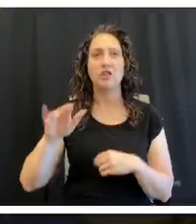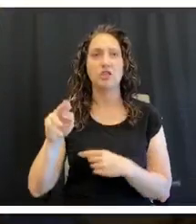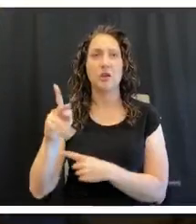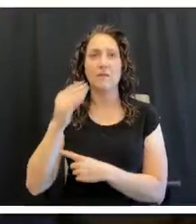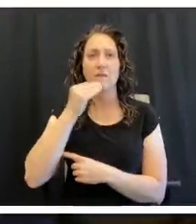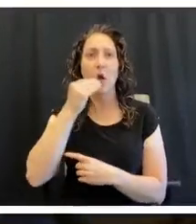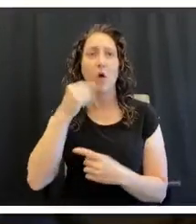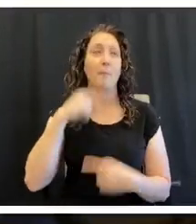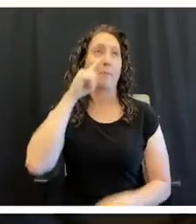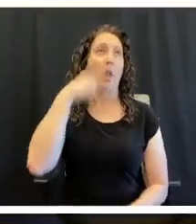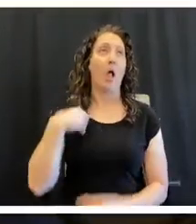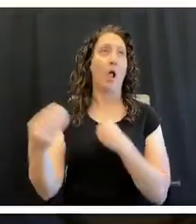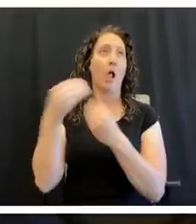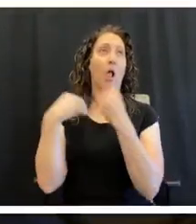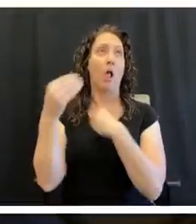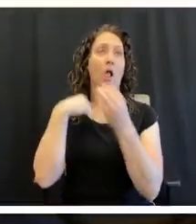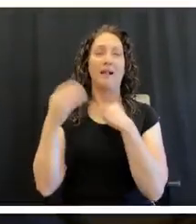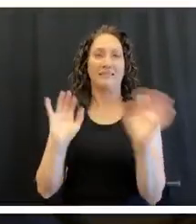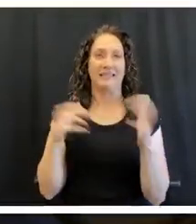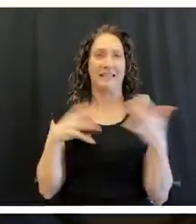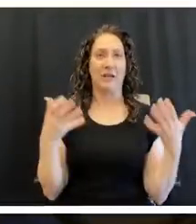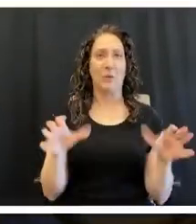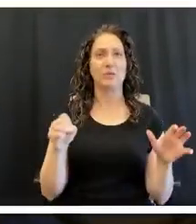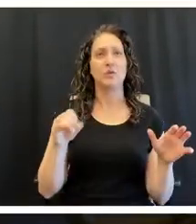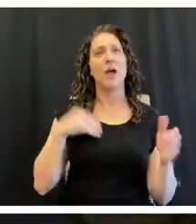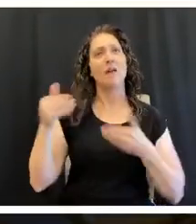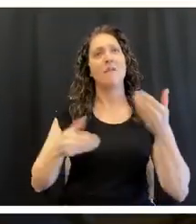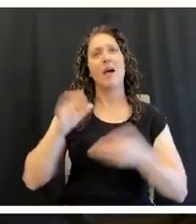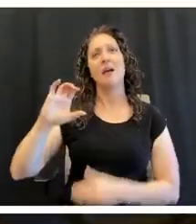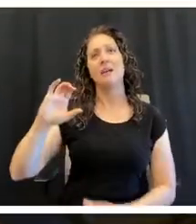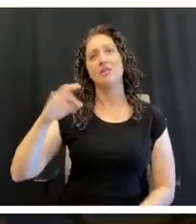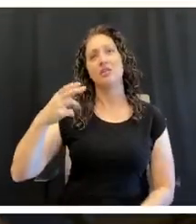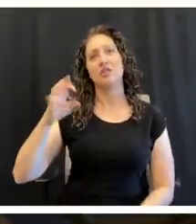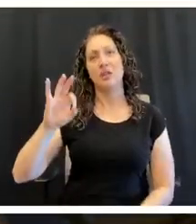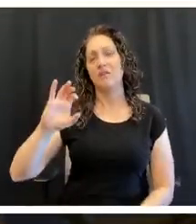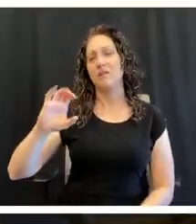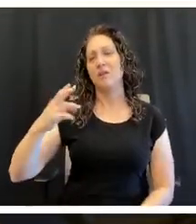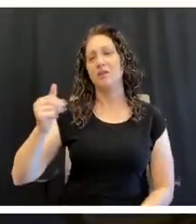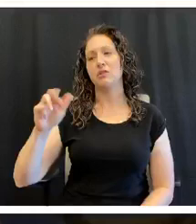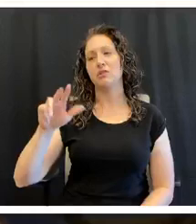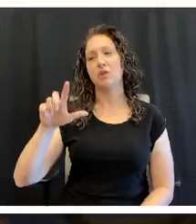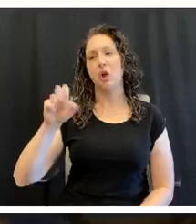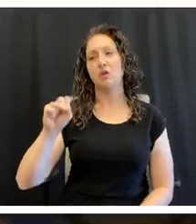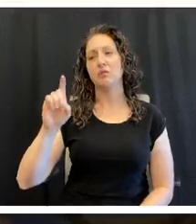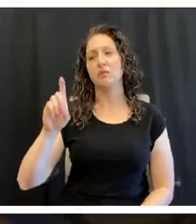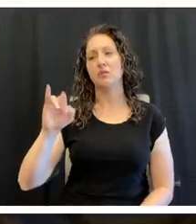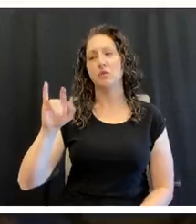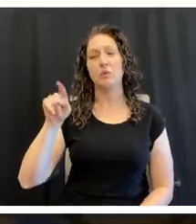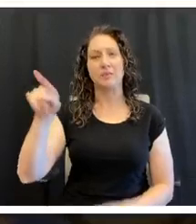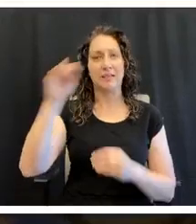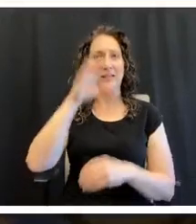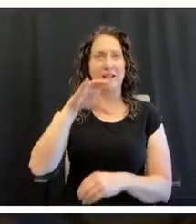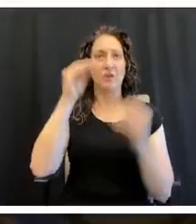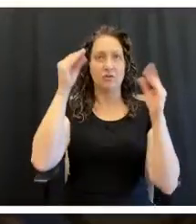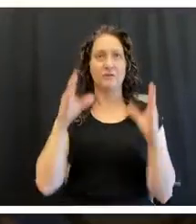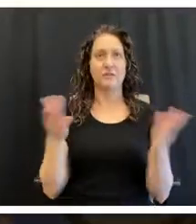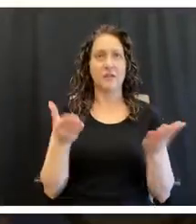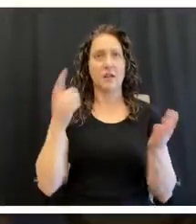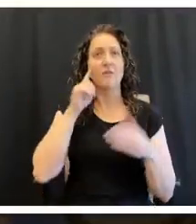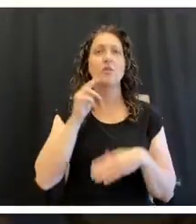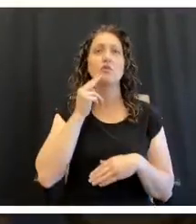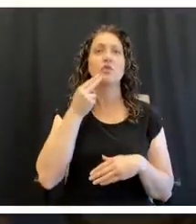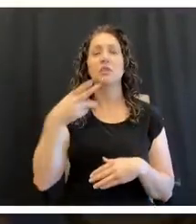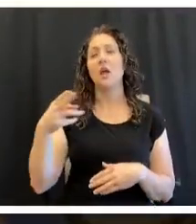know? And so that's why we invited Chef Charles Dewitt on today. He's a clinical instructor at Lamar University's Nutrition,